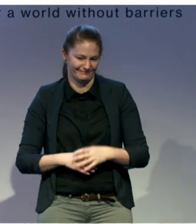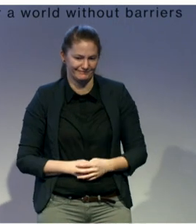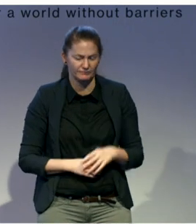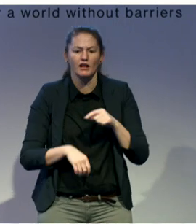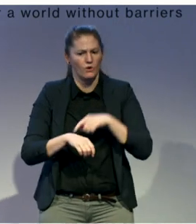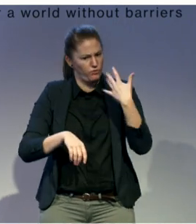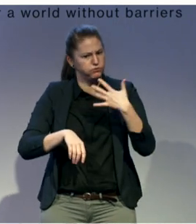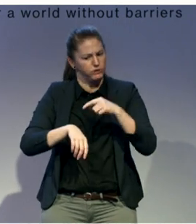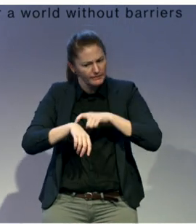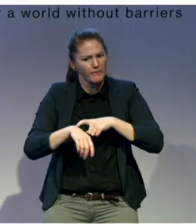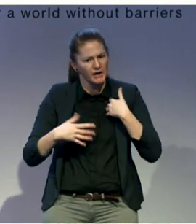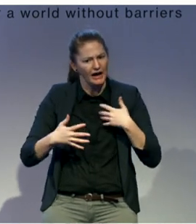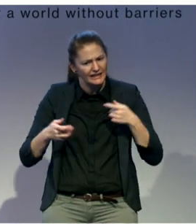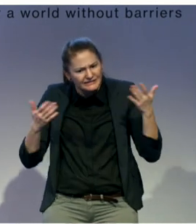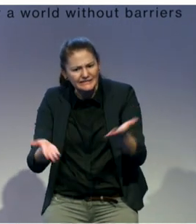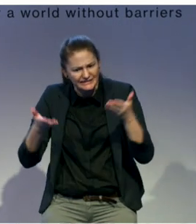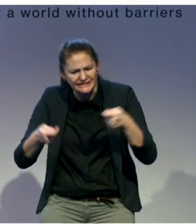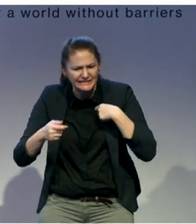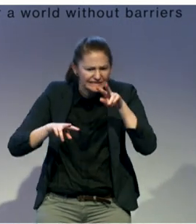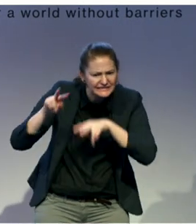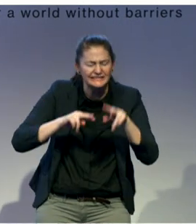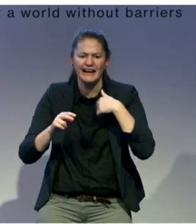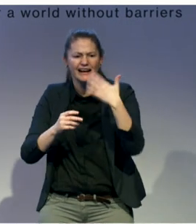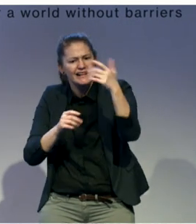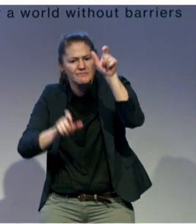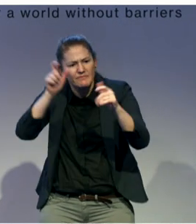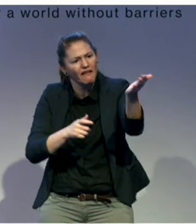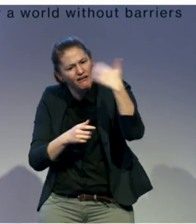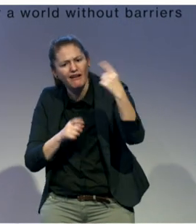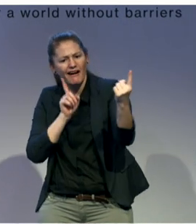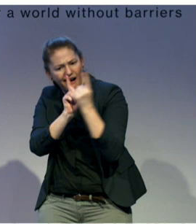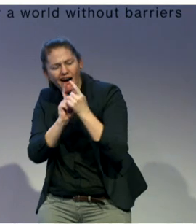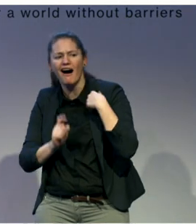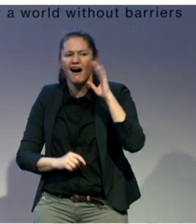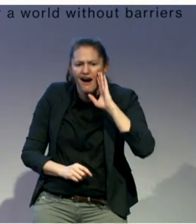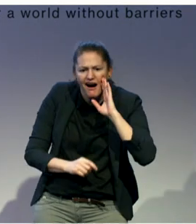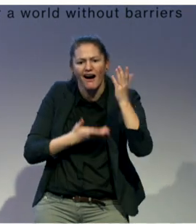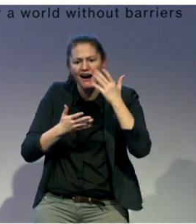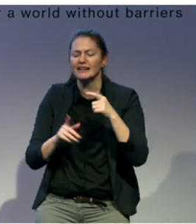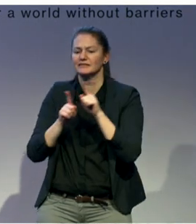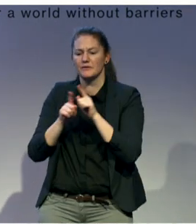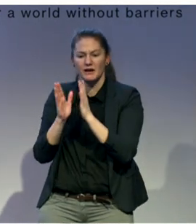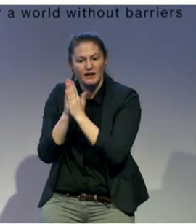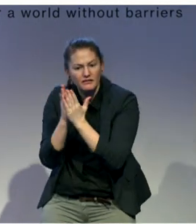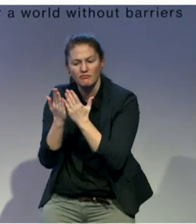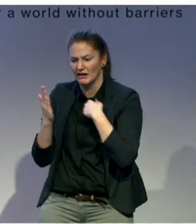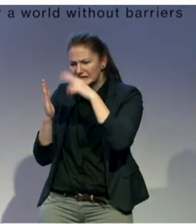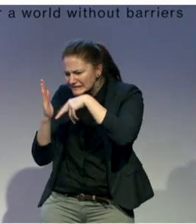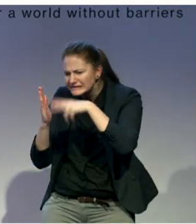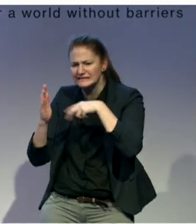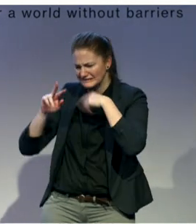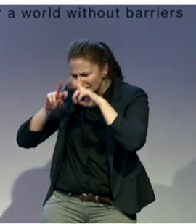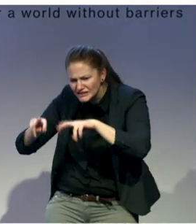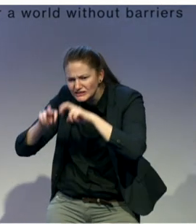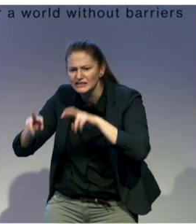to experts from IFES, for example. We've looked at the literature that does exist. We're also looking at building our own capacity